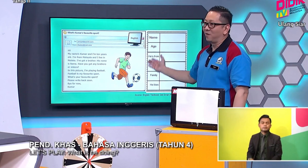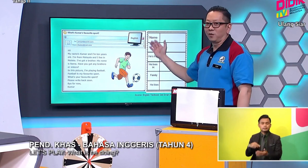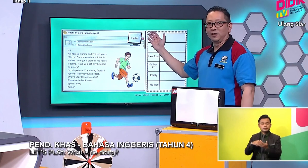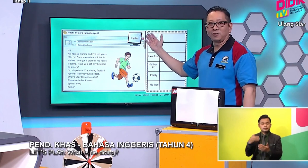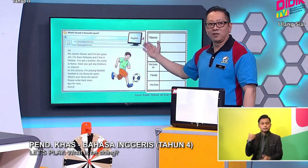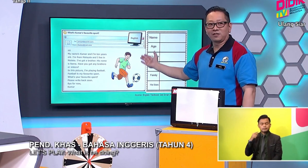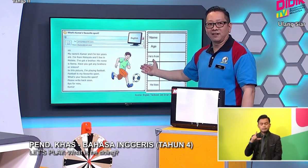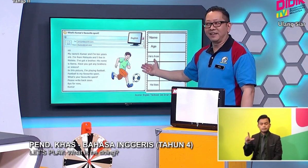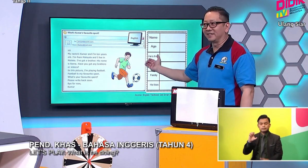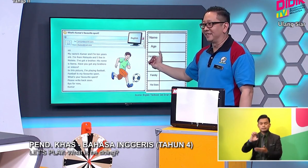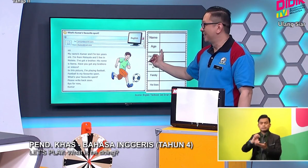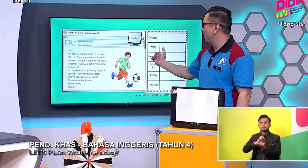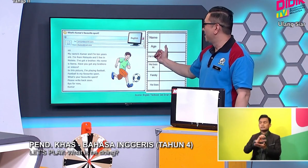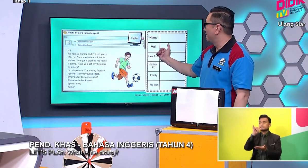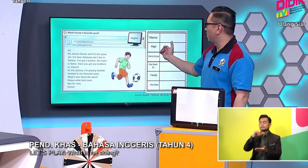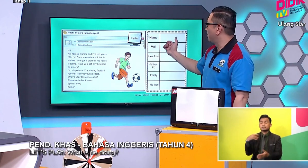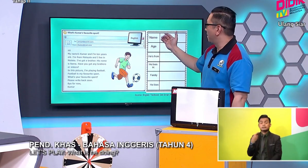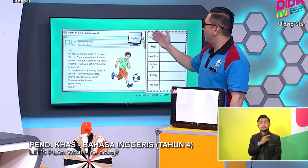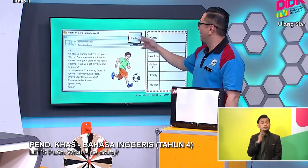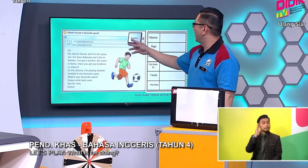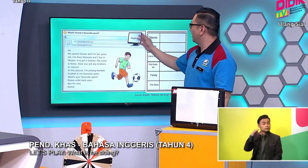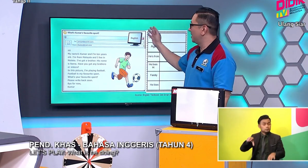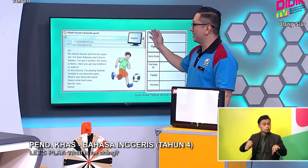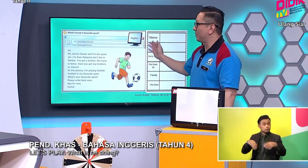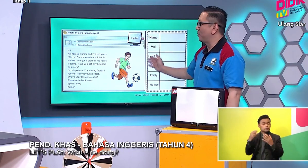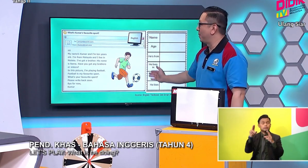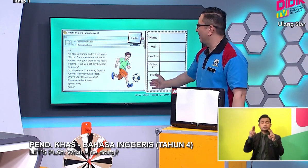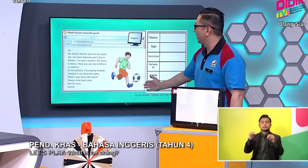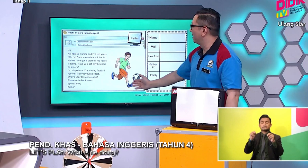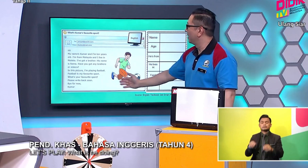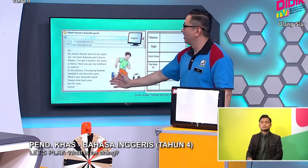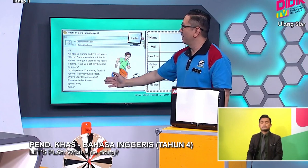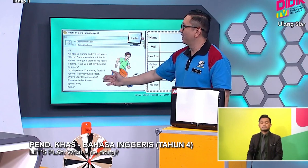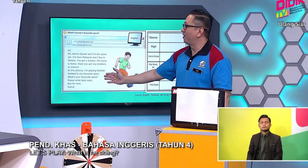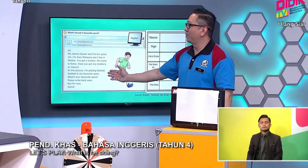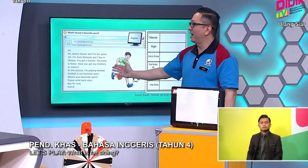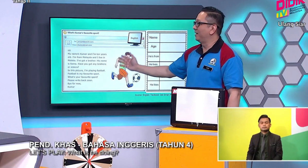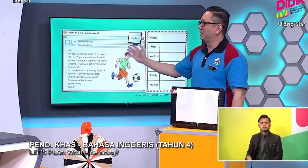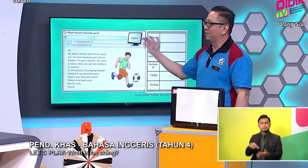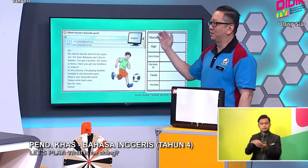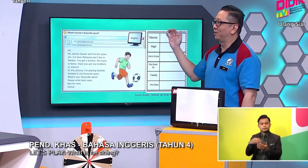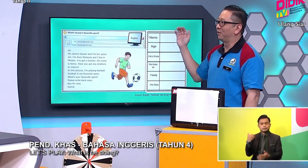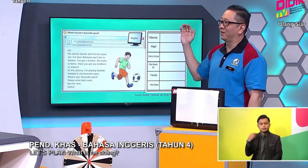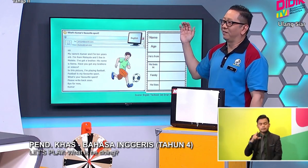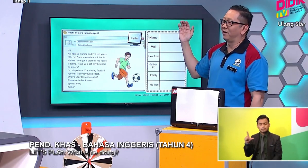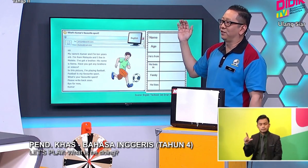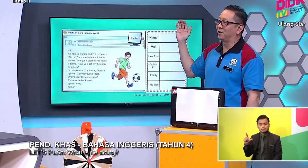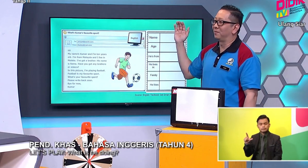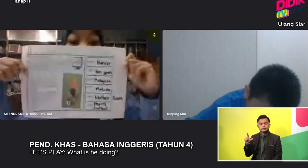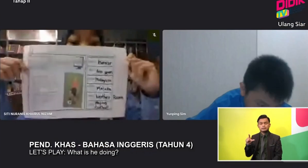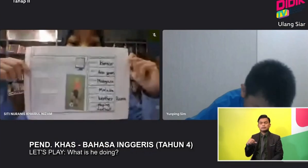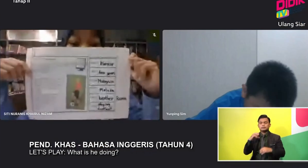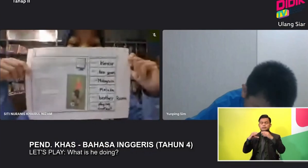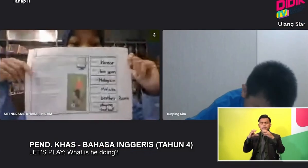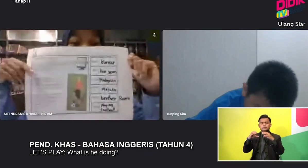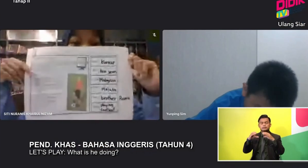That We Are Going To Construct Later So Remember So This Is The Format Okay Anis Is Showing Okay Great Job